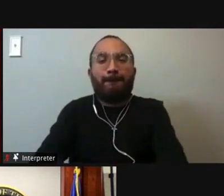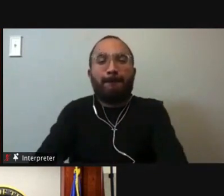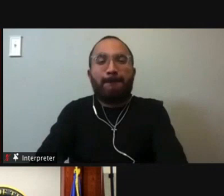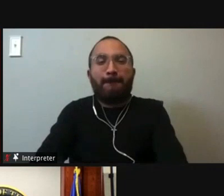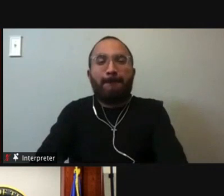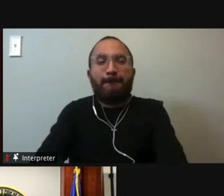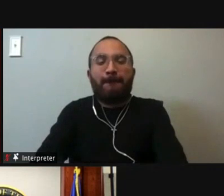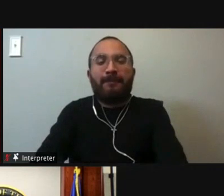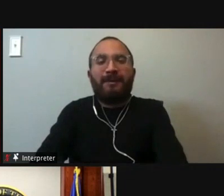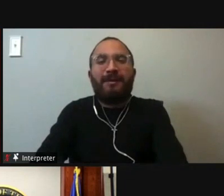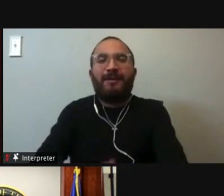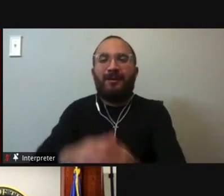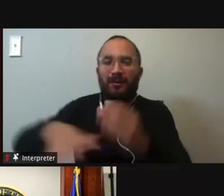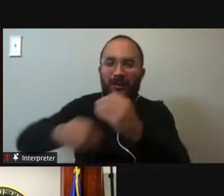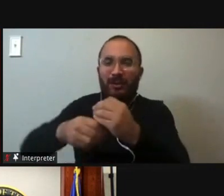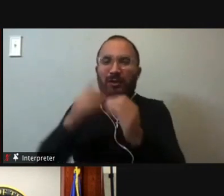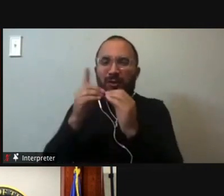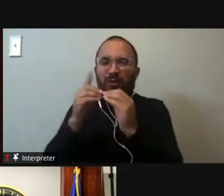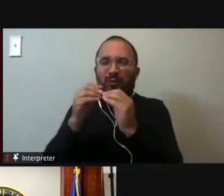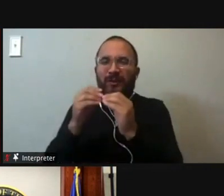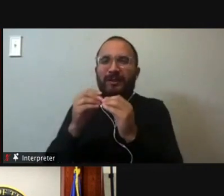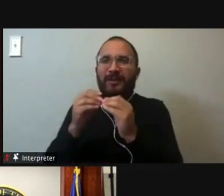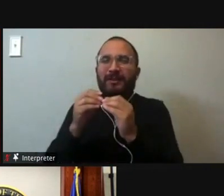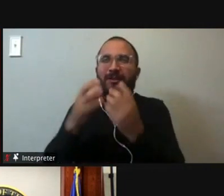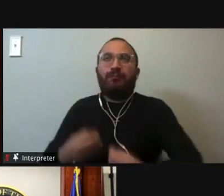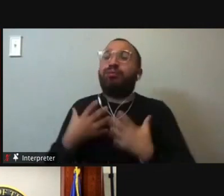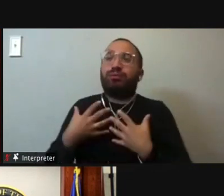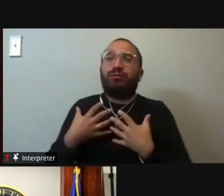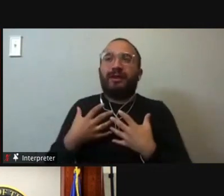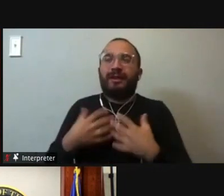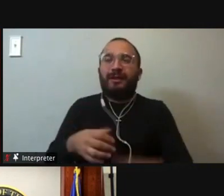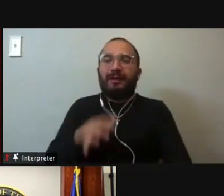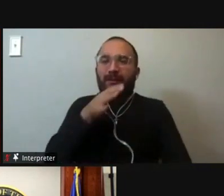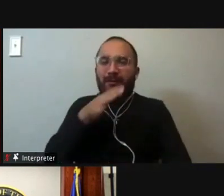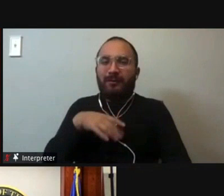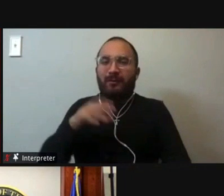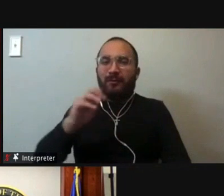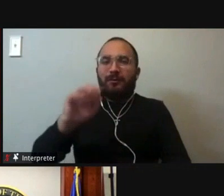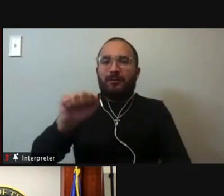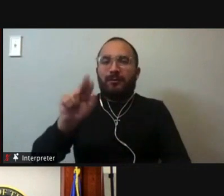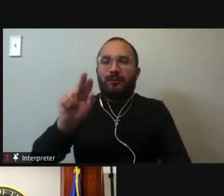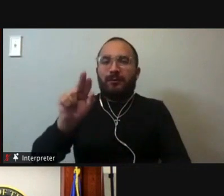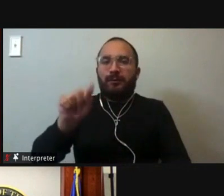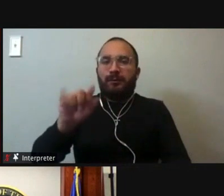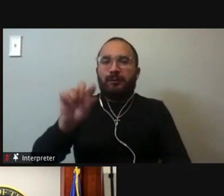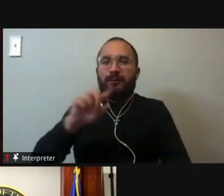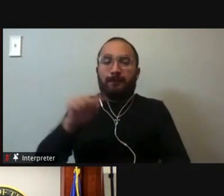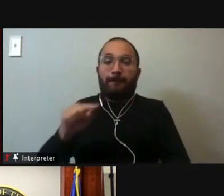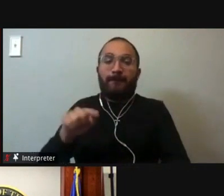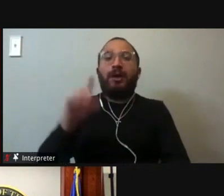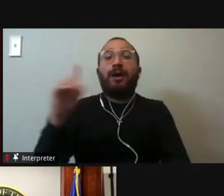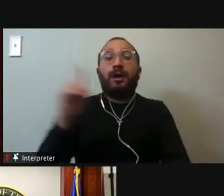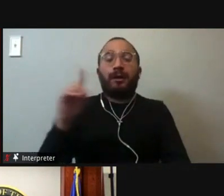Just on that, I just want to add one thing, because that was very inspiring, Justice Martinez. And I didn't say this at the beginning, but on the Democratic